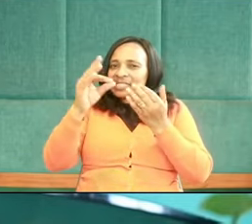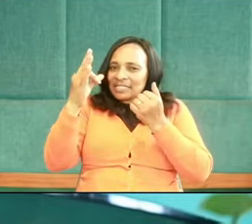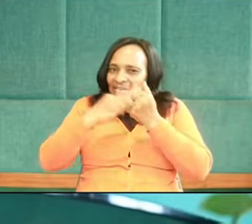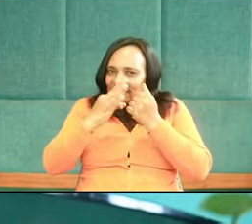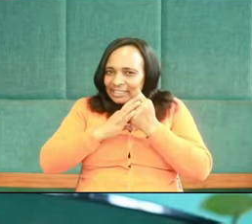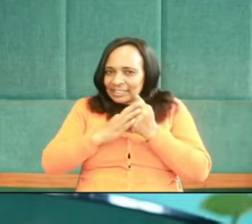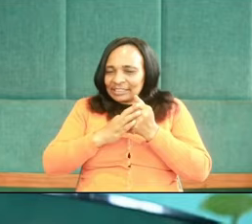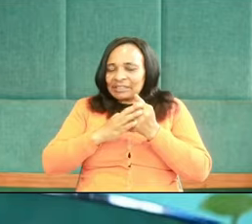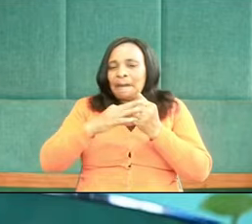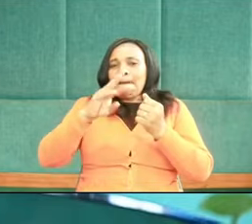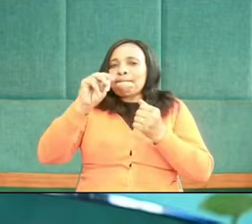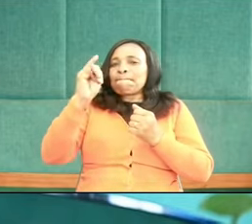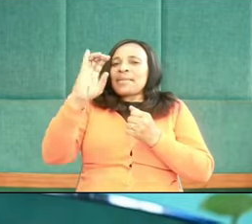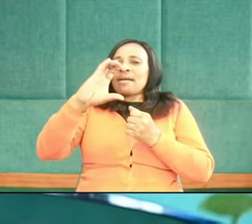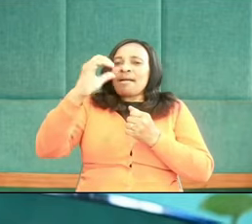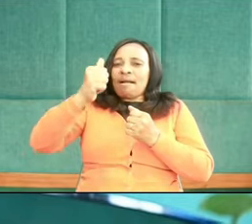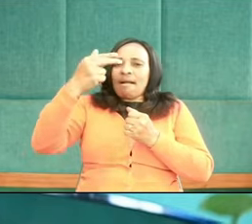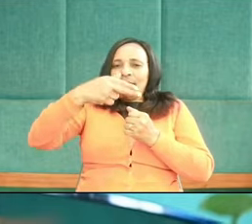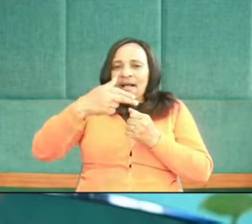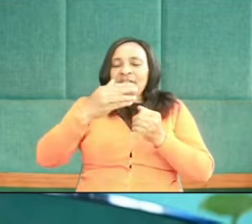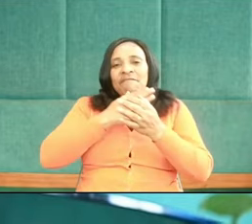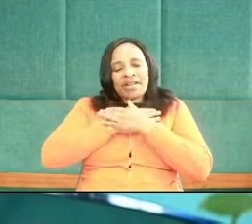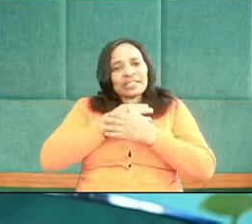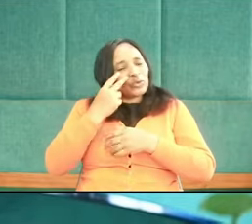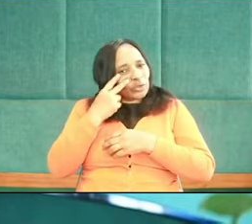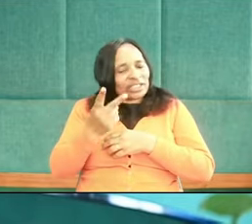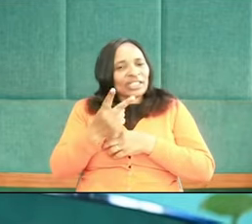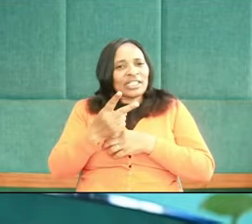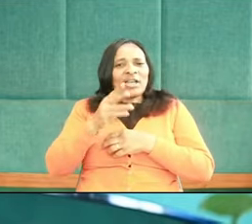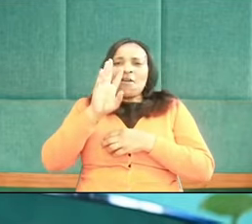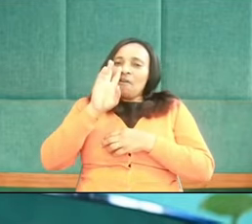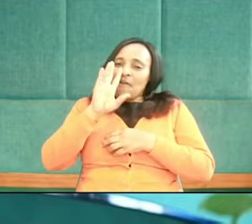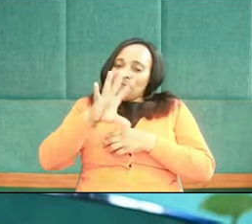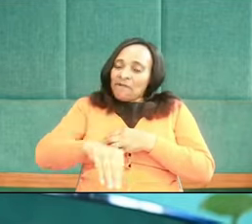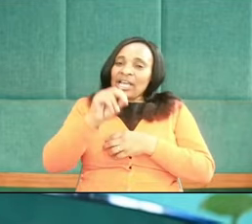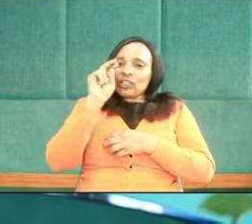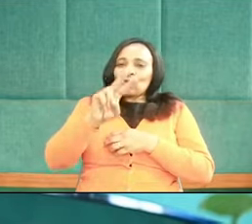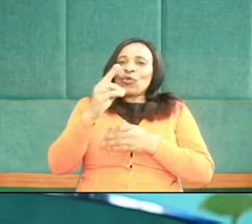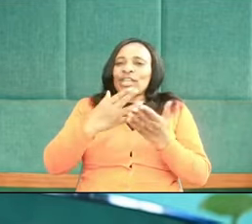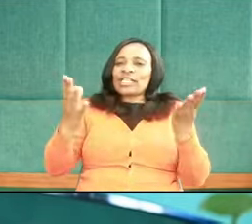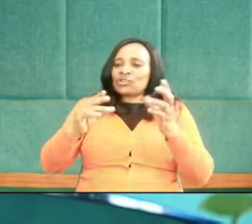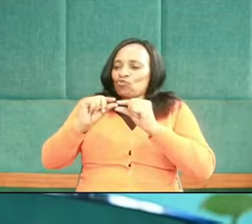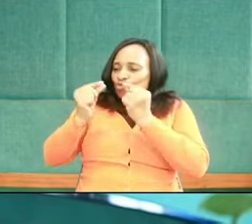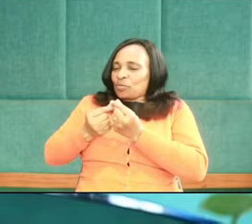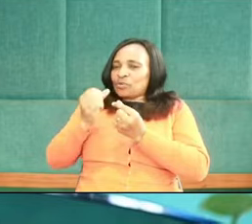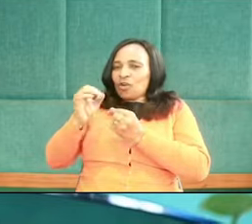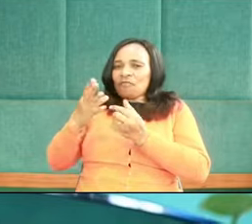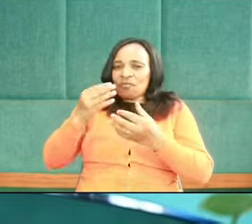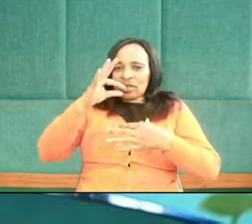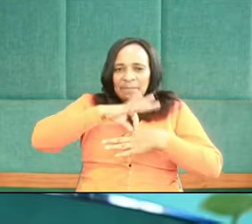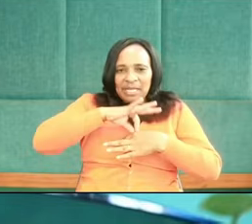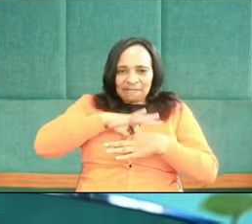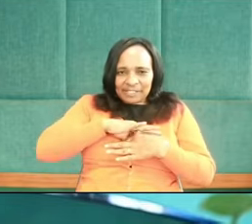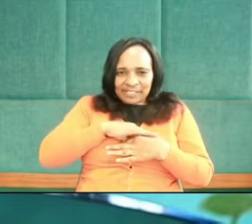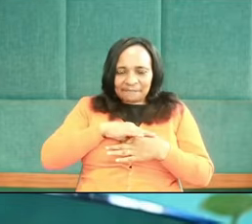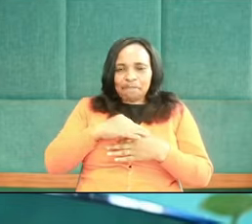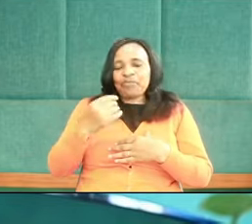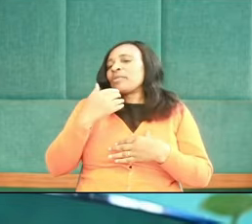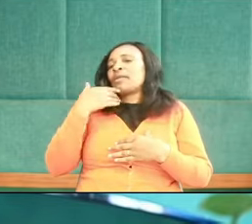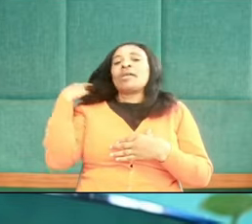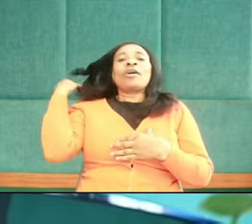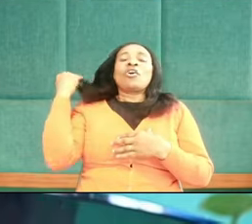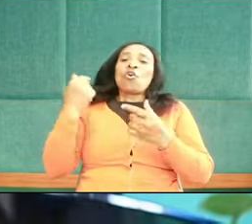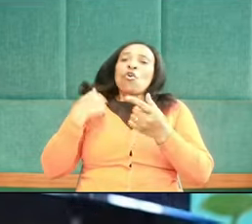of Mark Notice, friends, that we find two sets of priorities, listen kingly, priorities